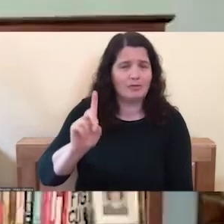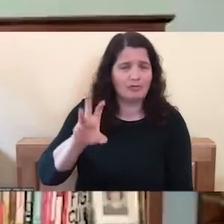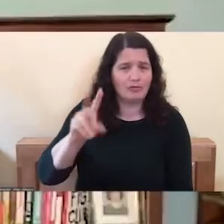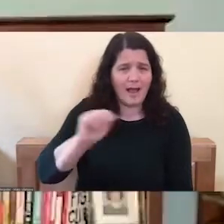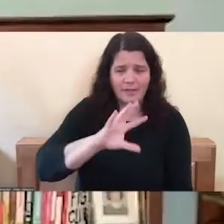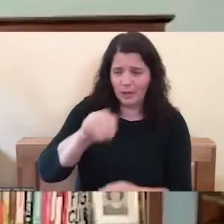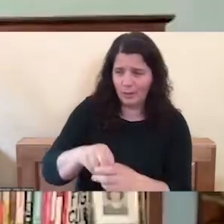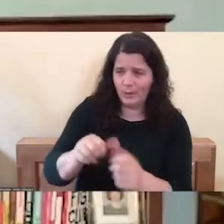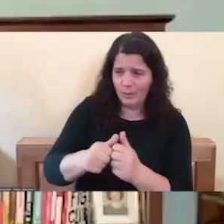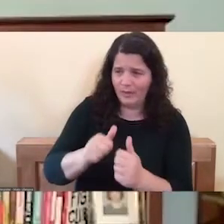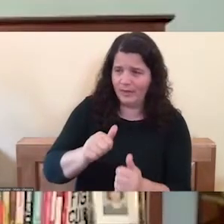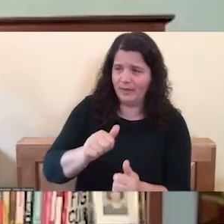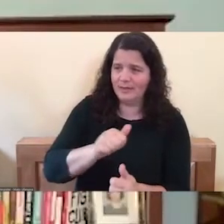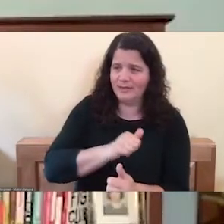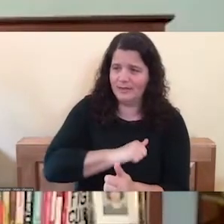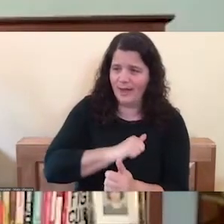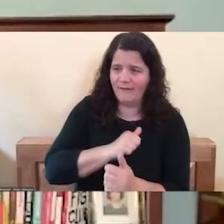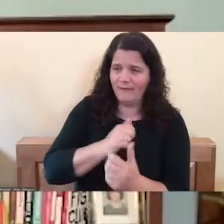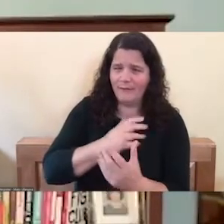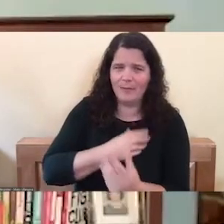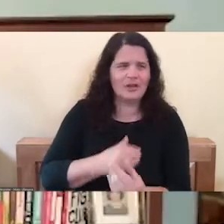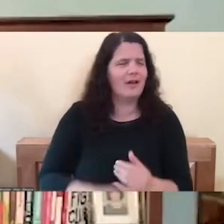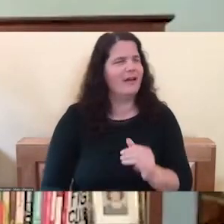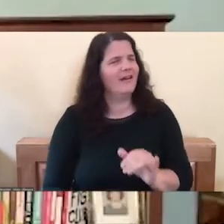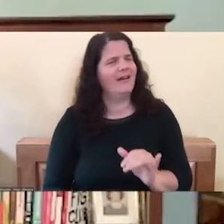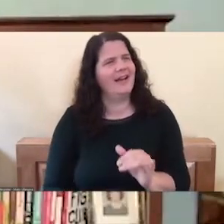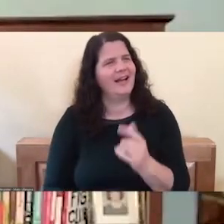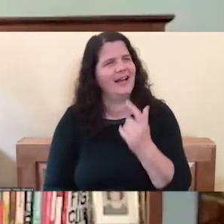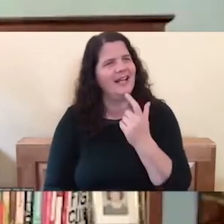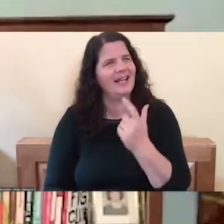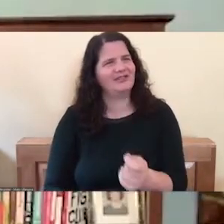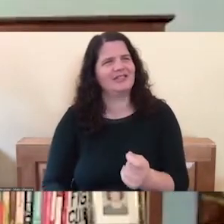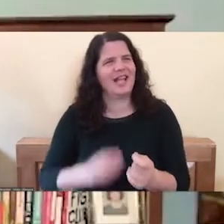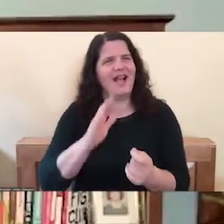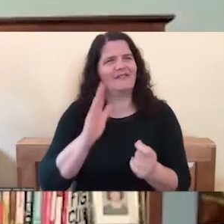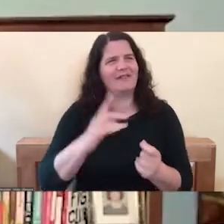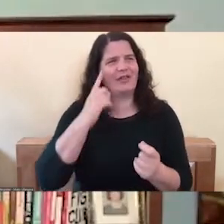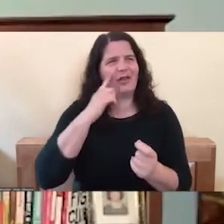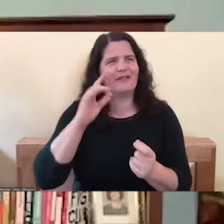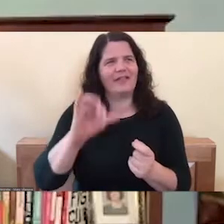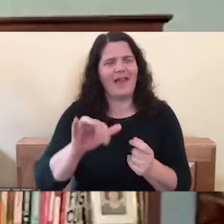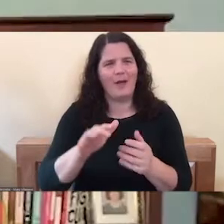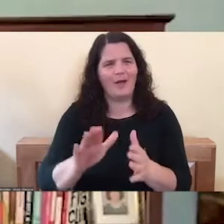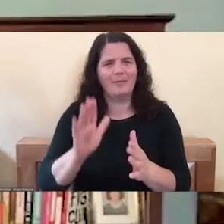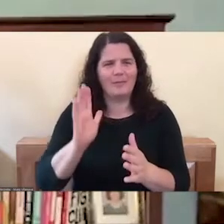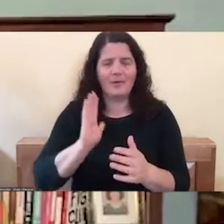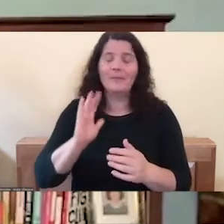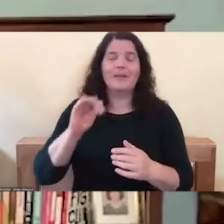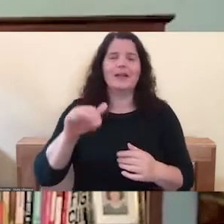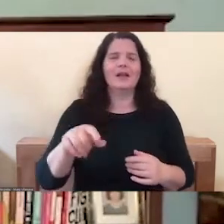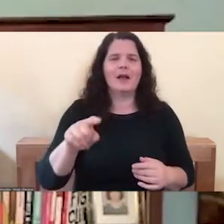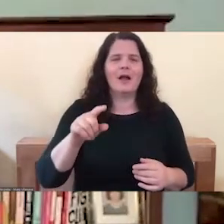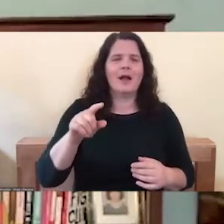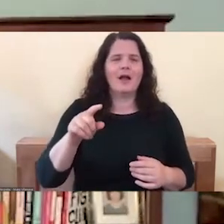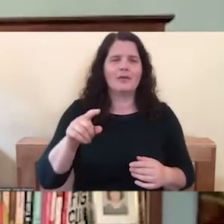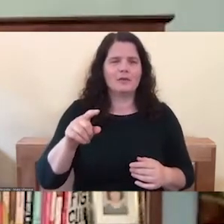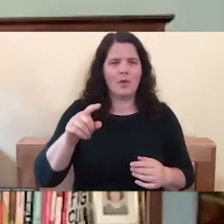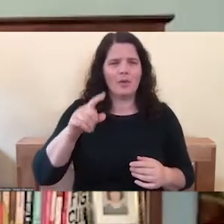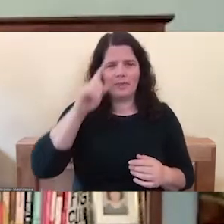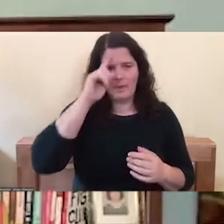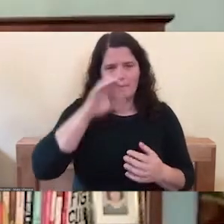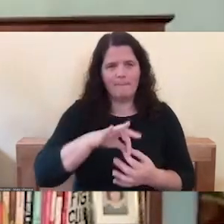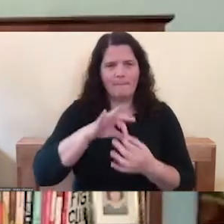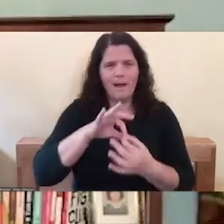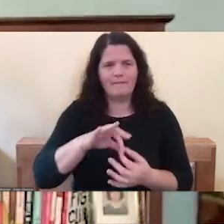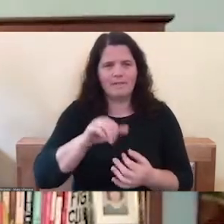Oh, that's really interesting, Jennifer. I've never, I've never thought of that before. So let me just explain for people who don't know the mindful self-compassion program. me explain what